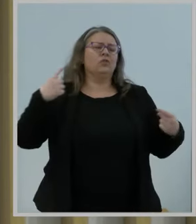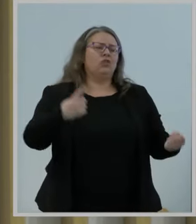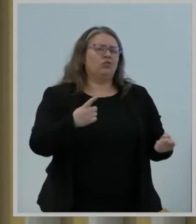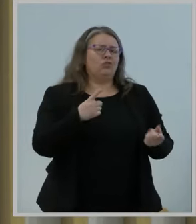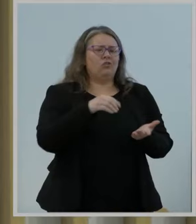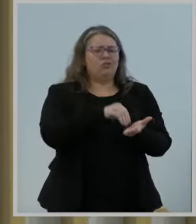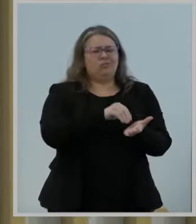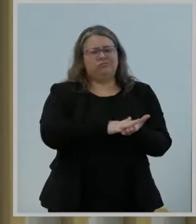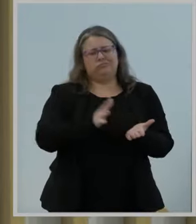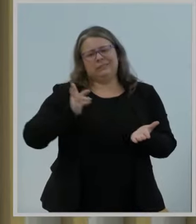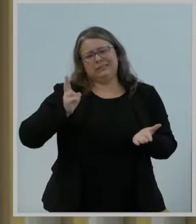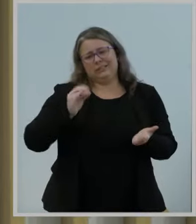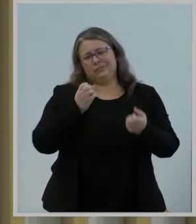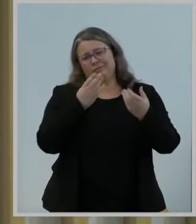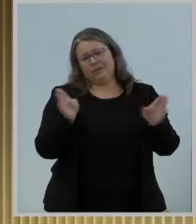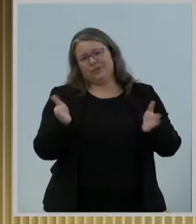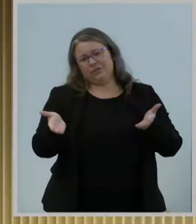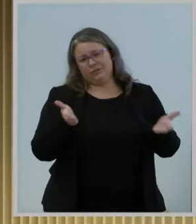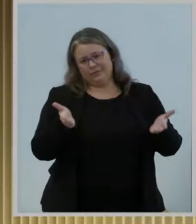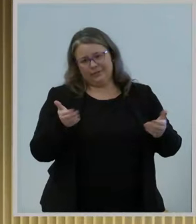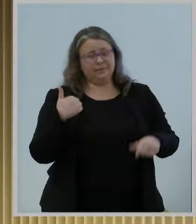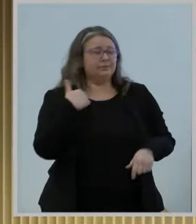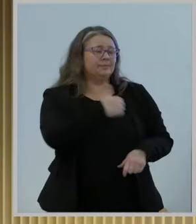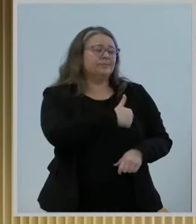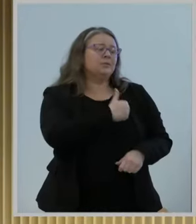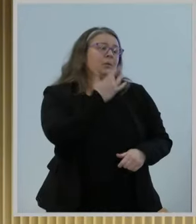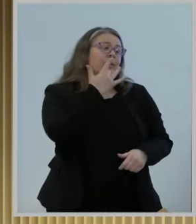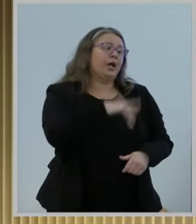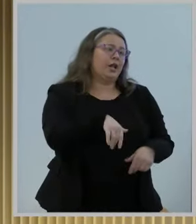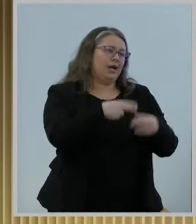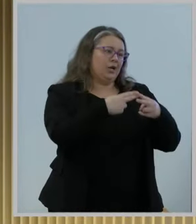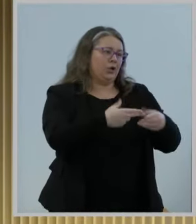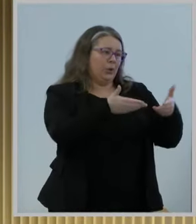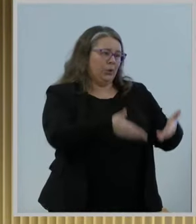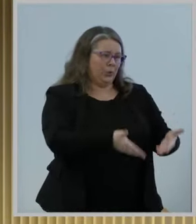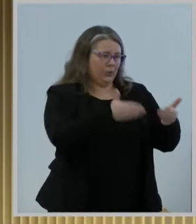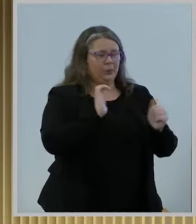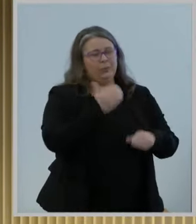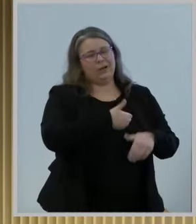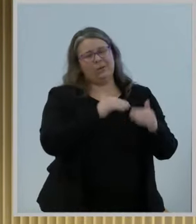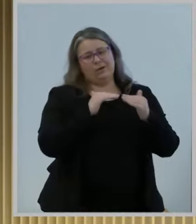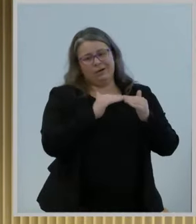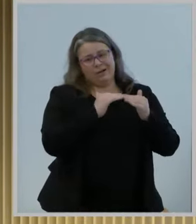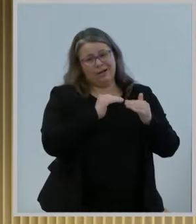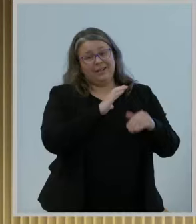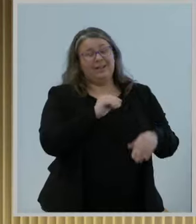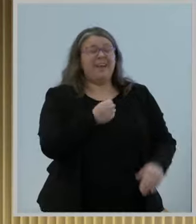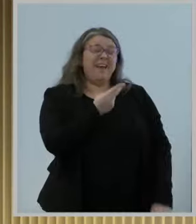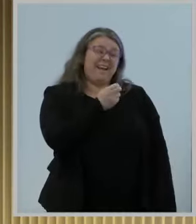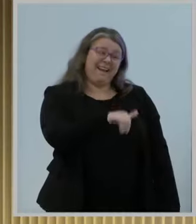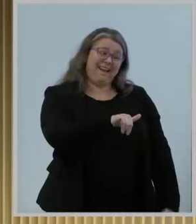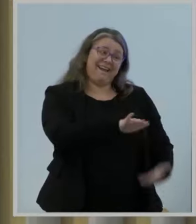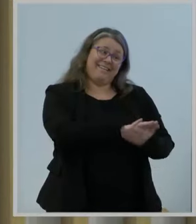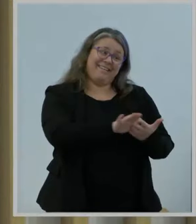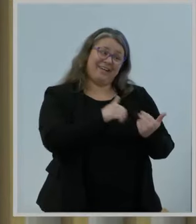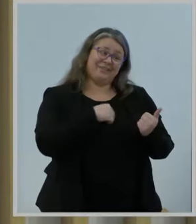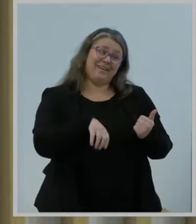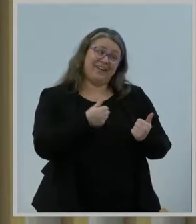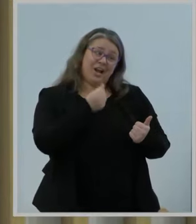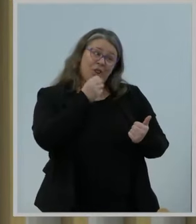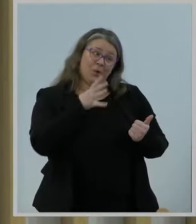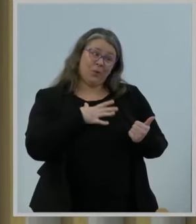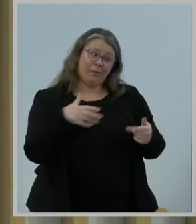lucky to now call you a colleague. I also want to say, hey, it's nice to have another woman up here with me. It's been a minute.